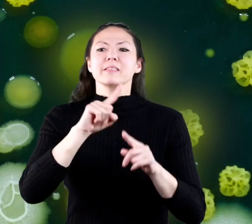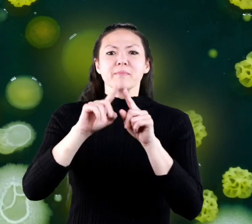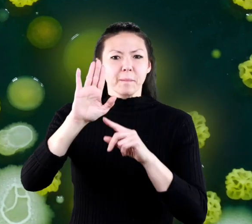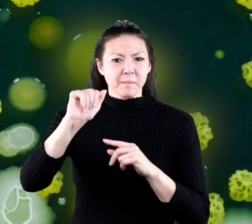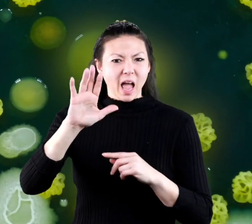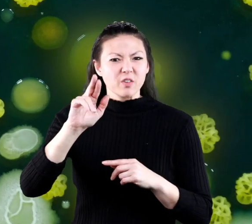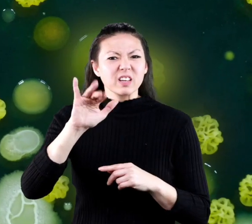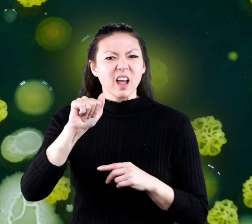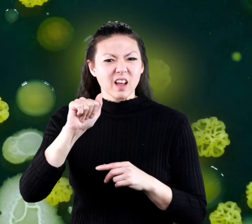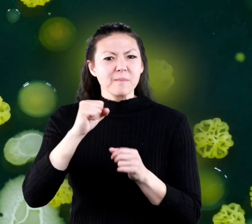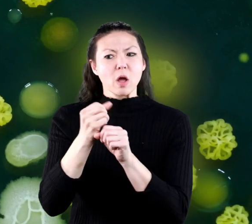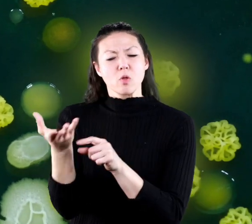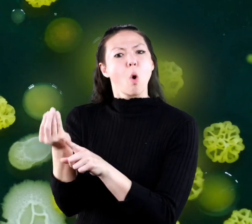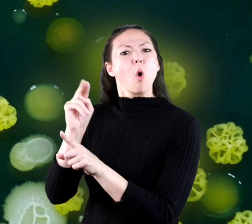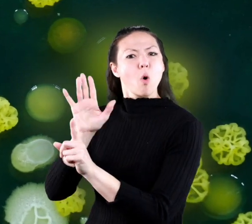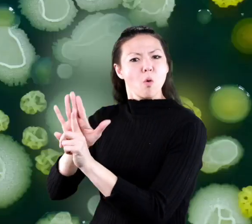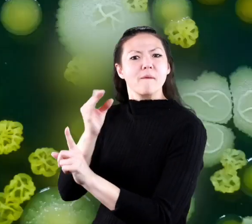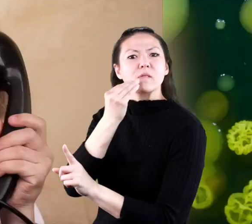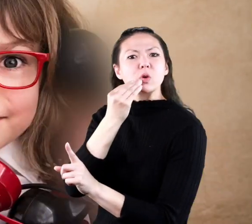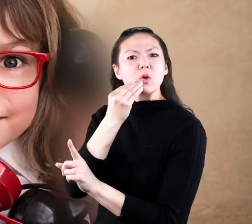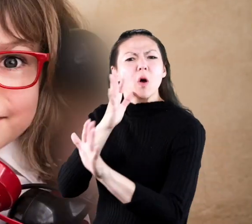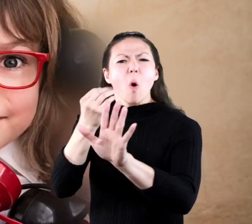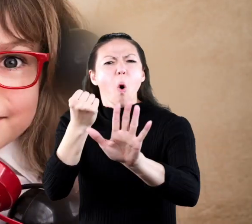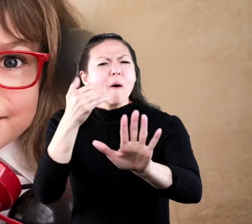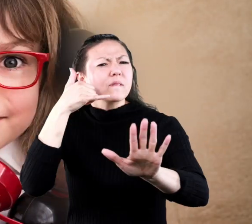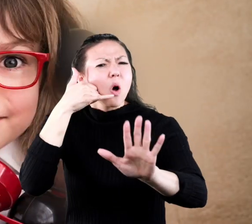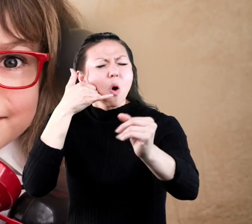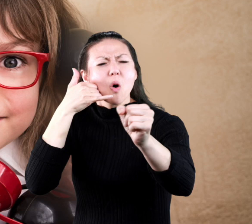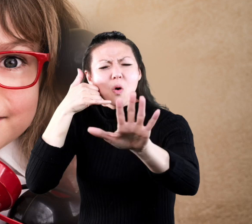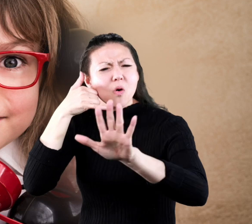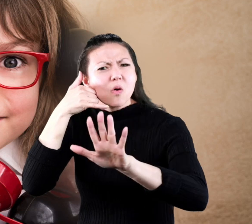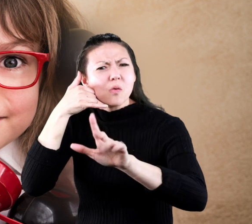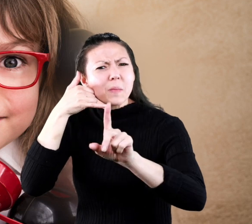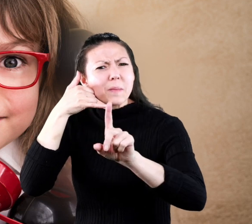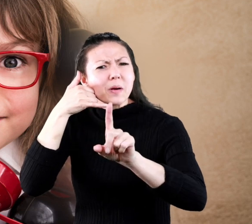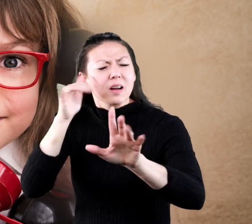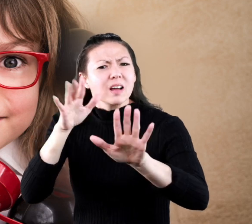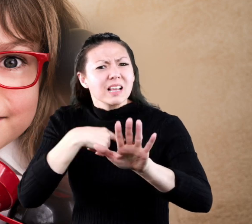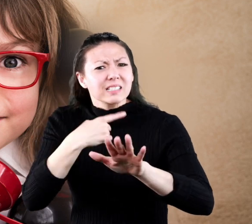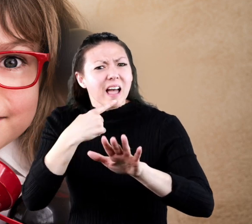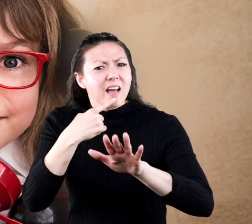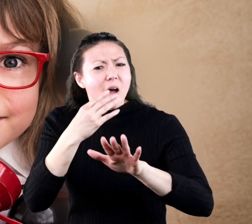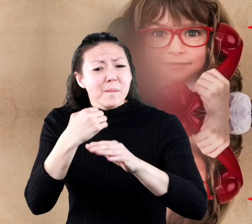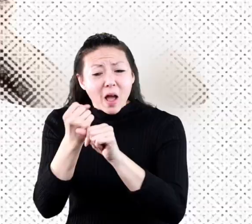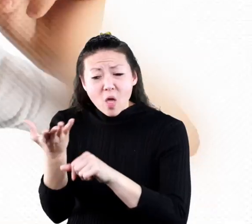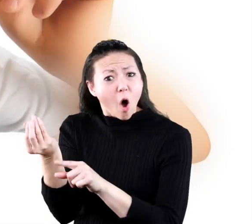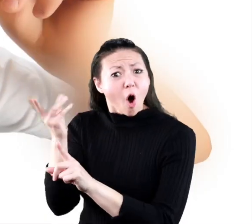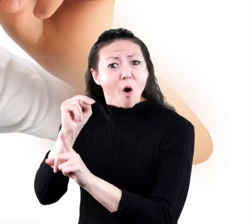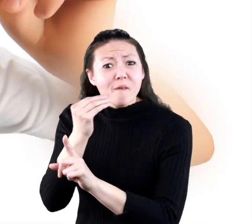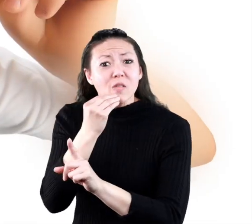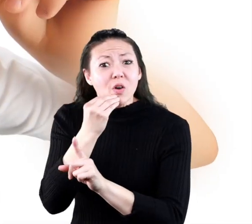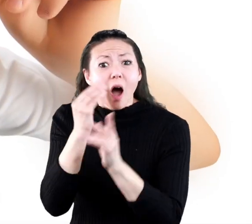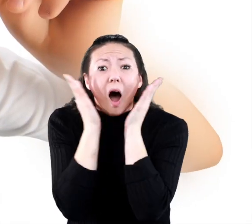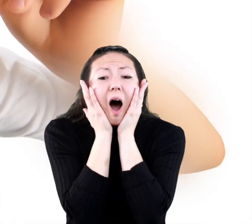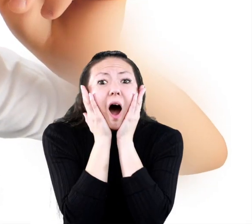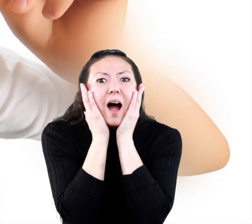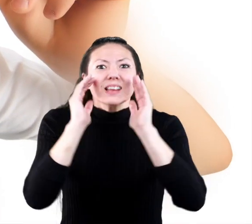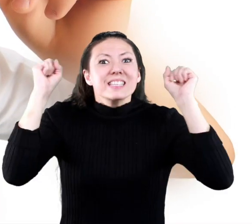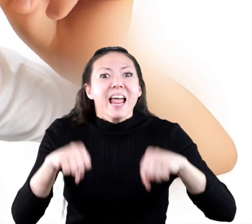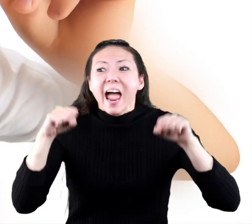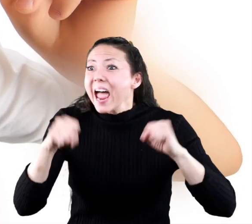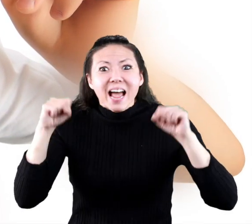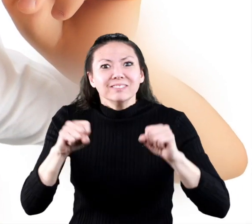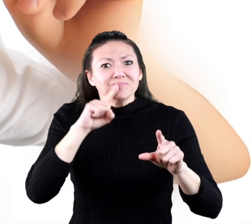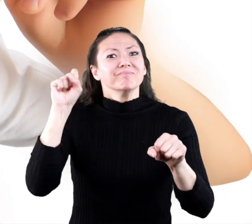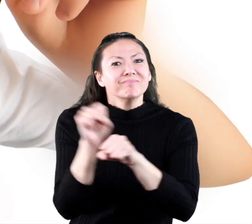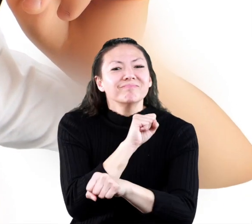some bacteria to make their own food wait hold the phone did i say make their own food yes